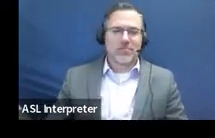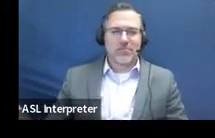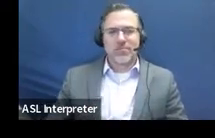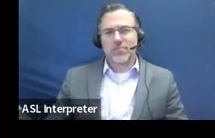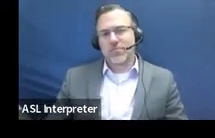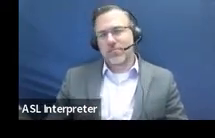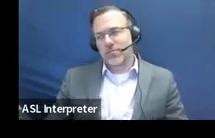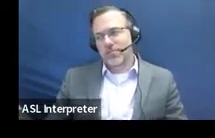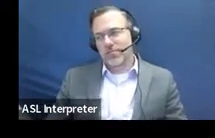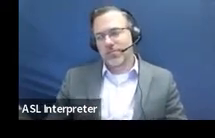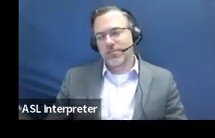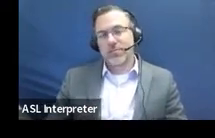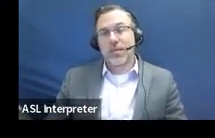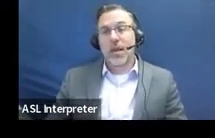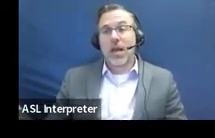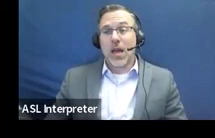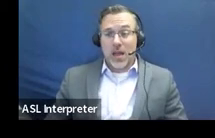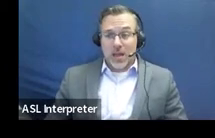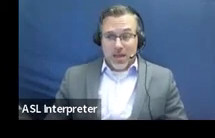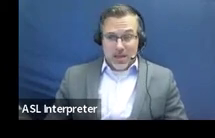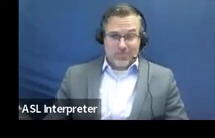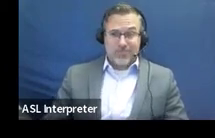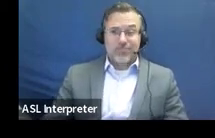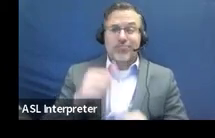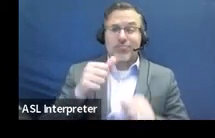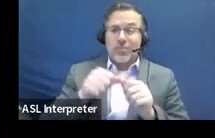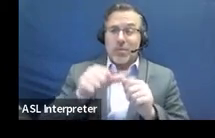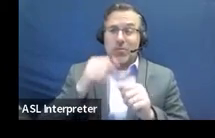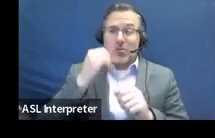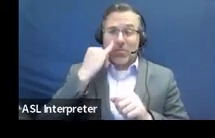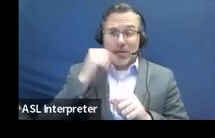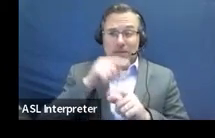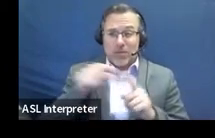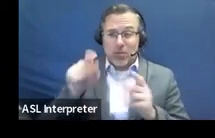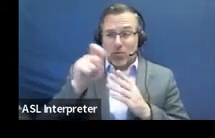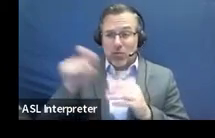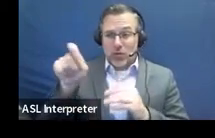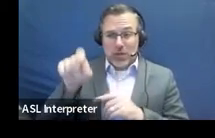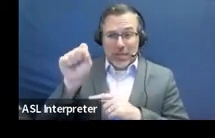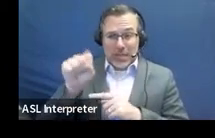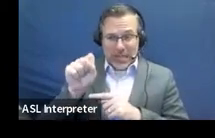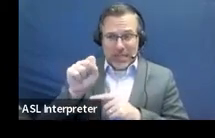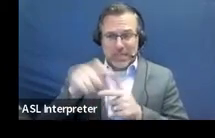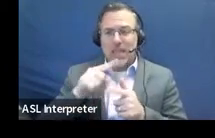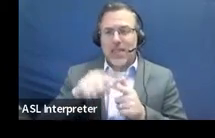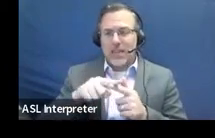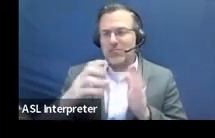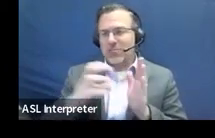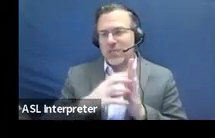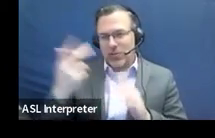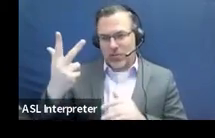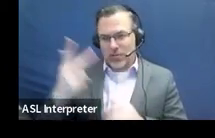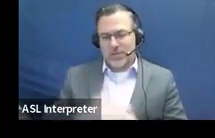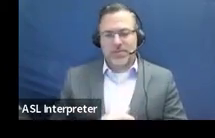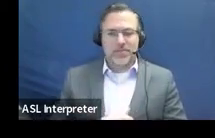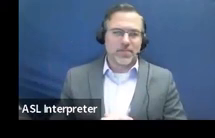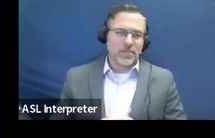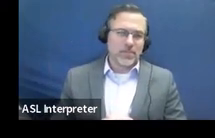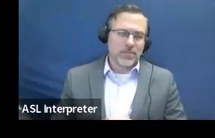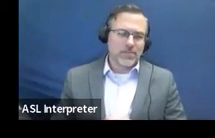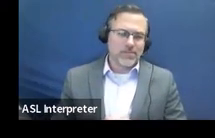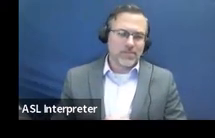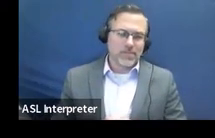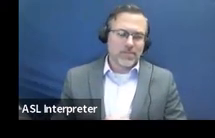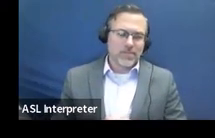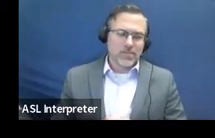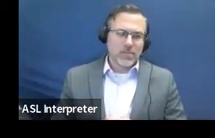remember, if you checked yes, then you go to section three. And this